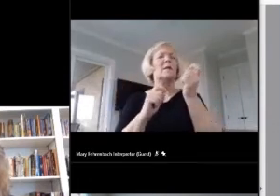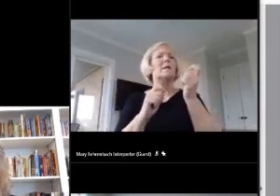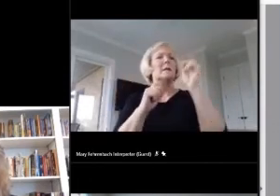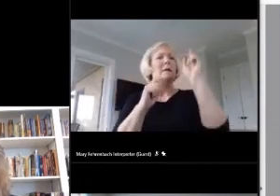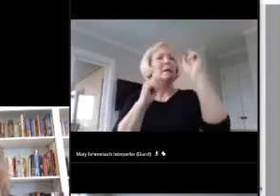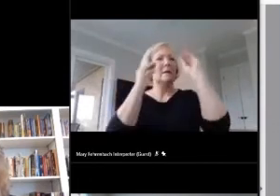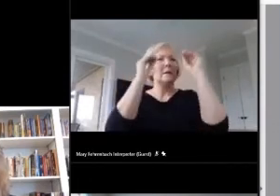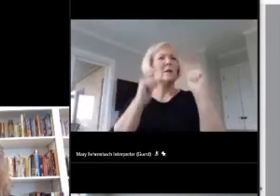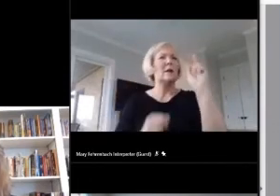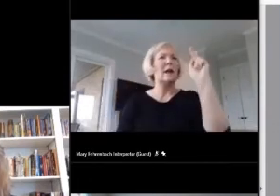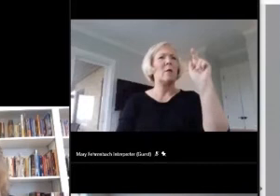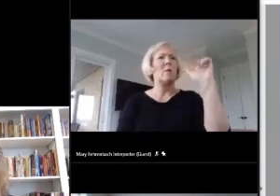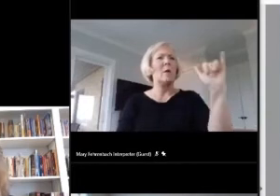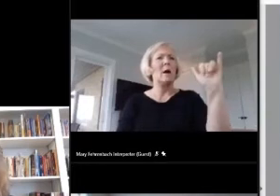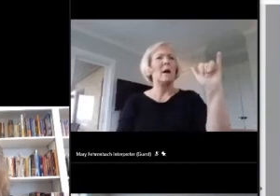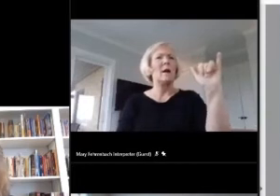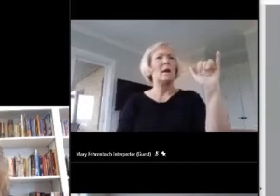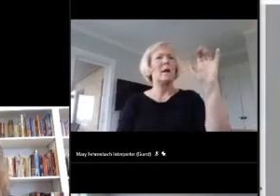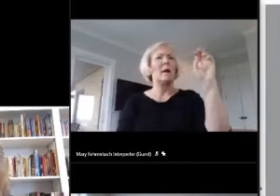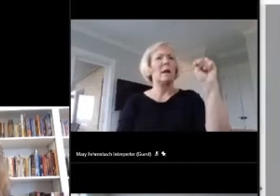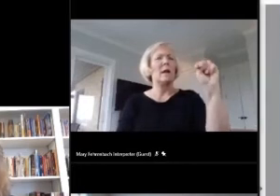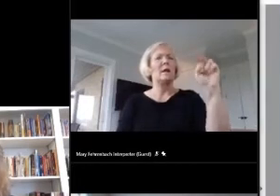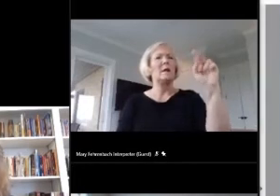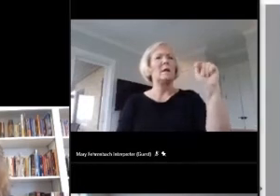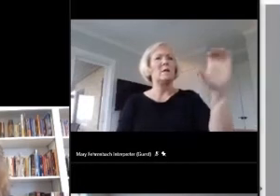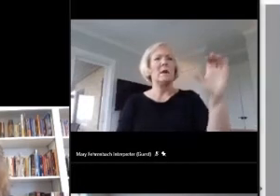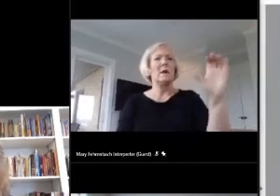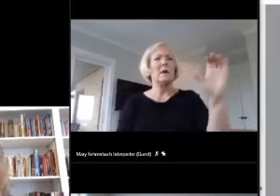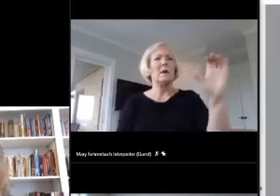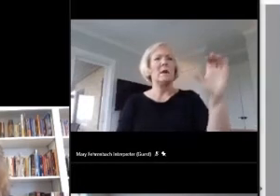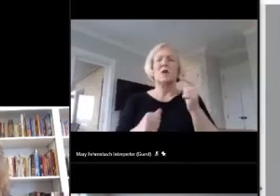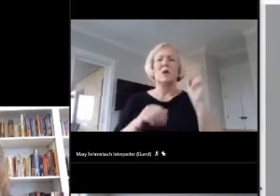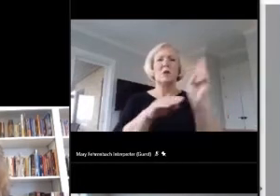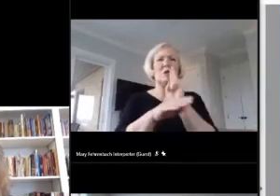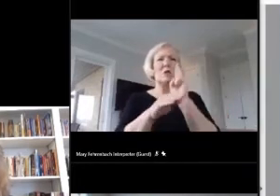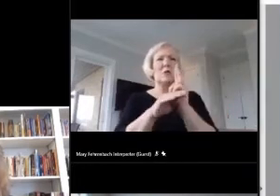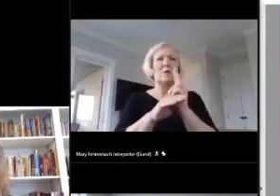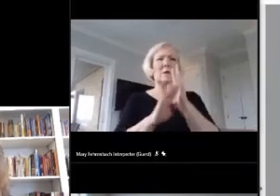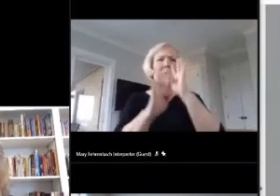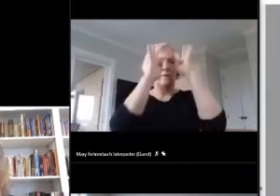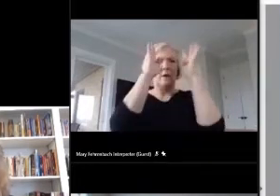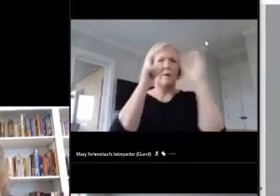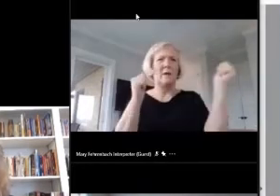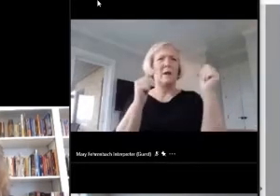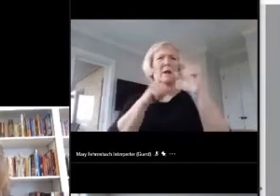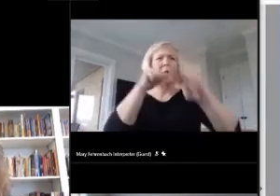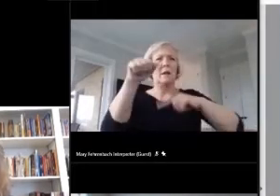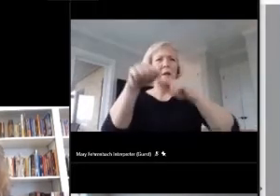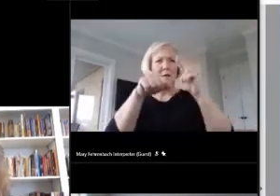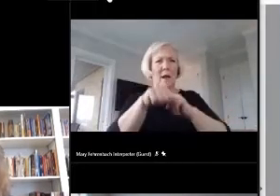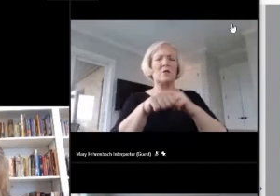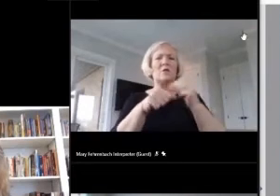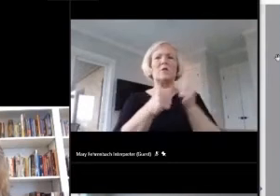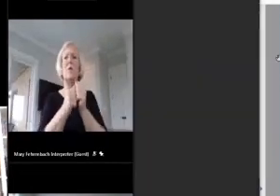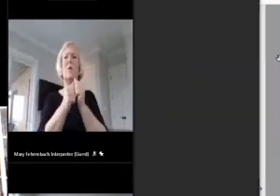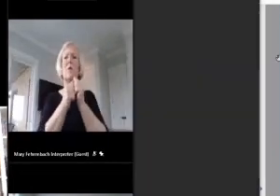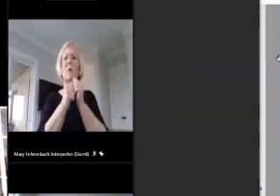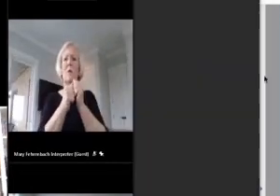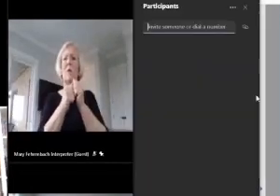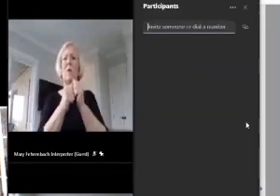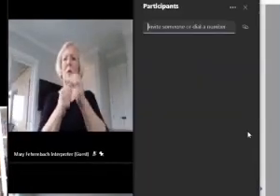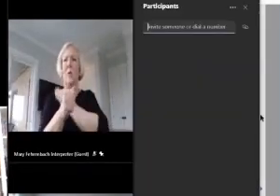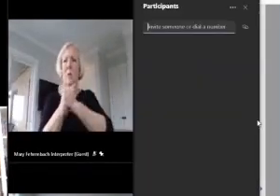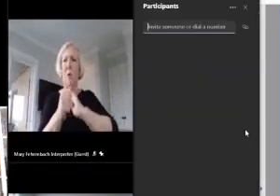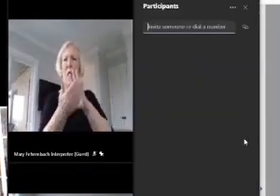the grant project that innovated using national board resources for professional learning, from 2014 to 2018. In that